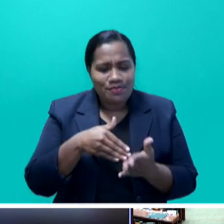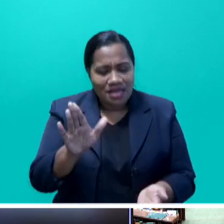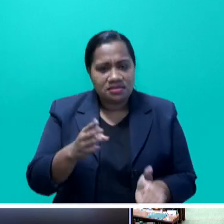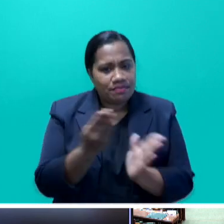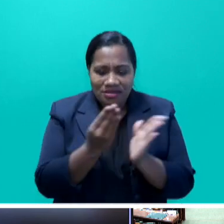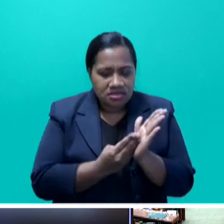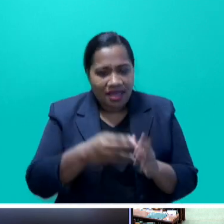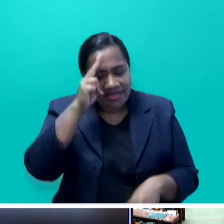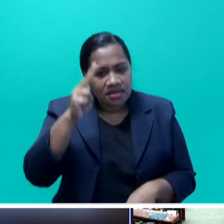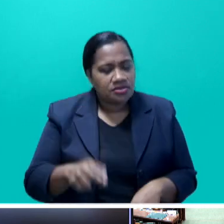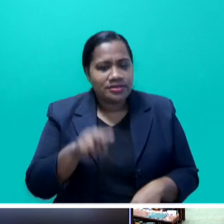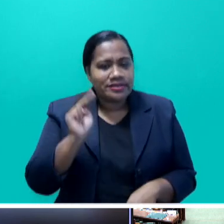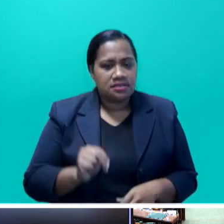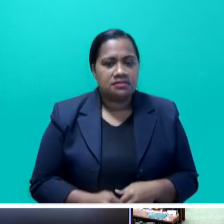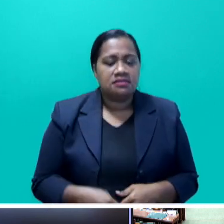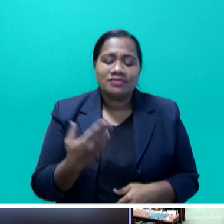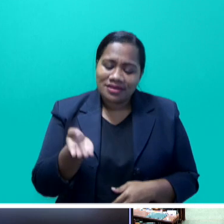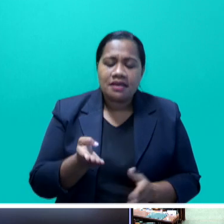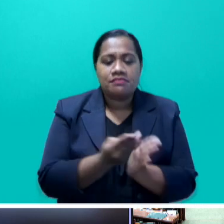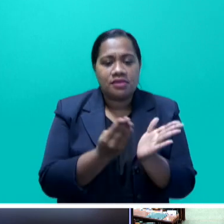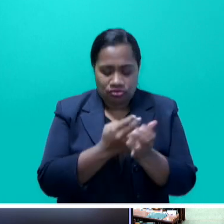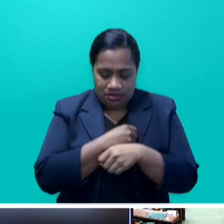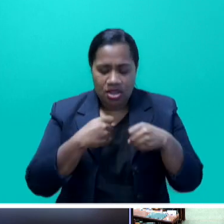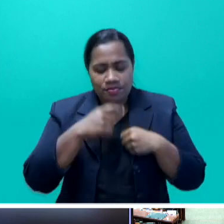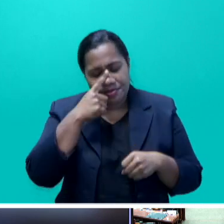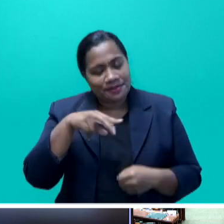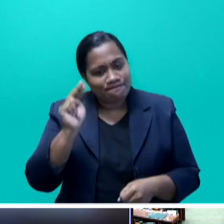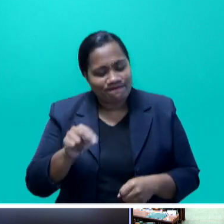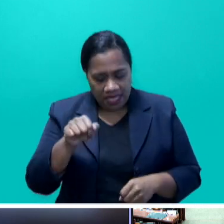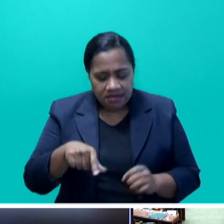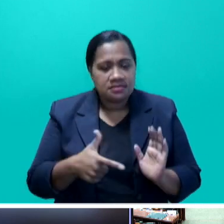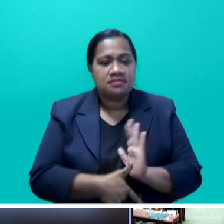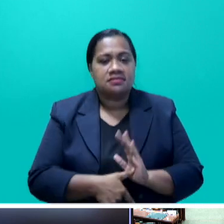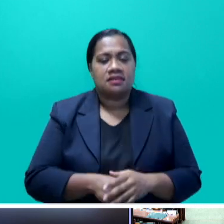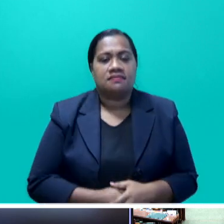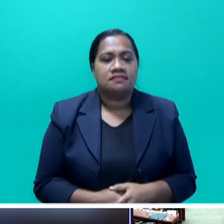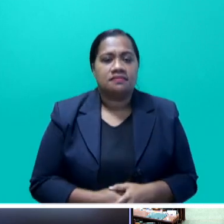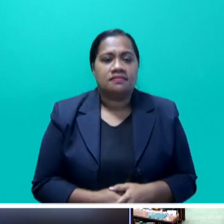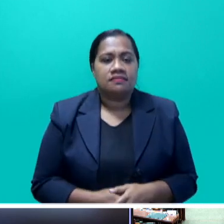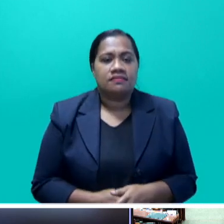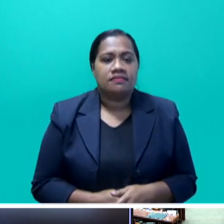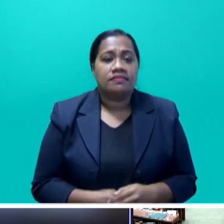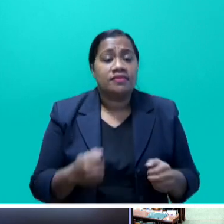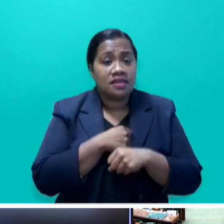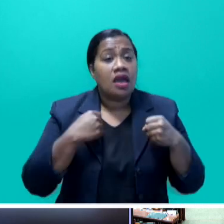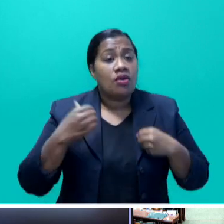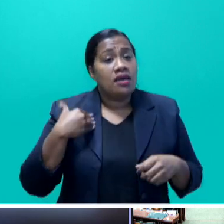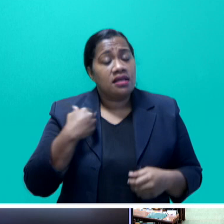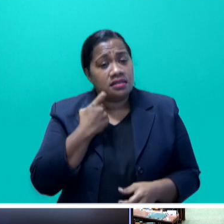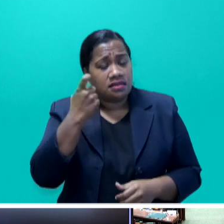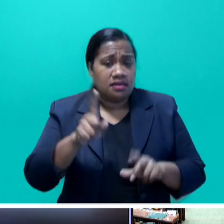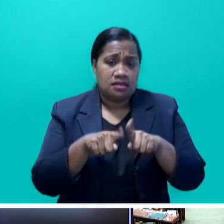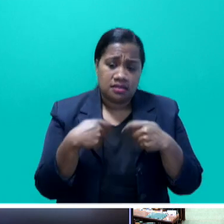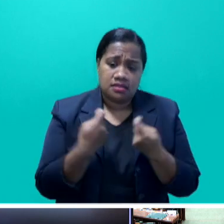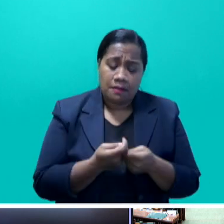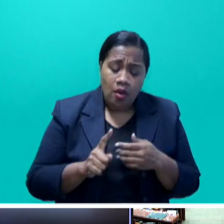Because it is the budget our people deserve at this time. Mr. Speaker, as our healthcare team continues, going on